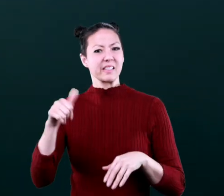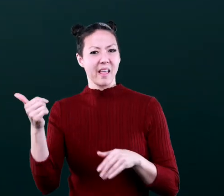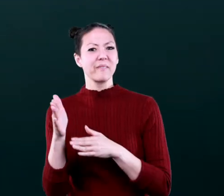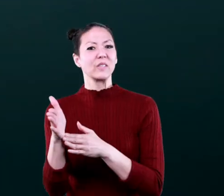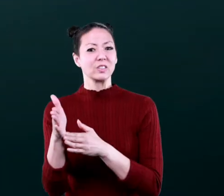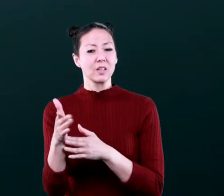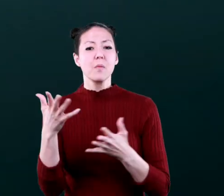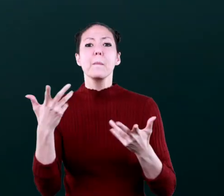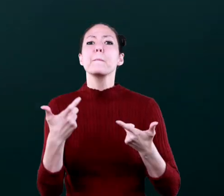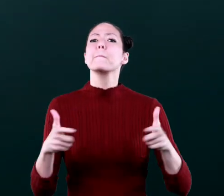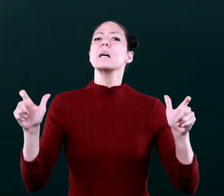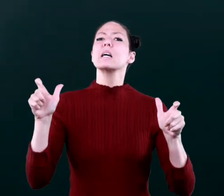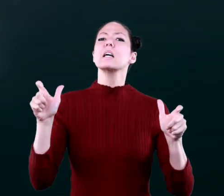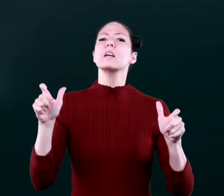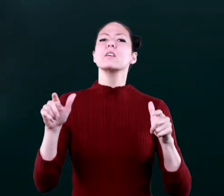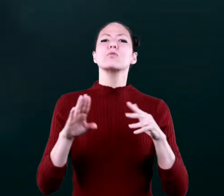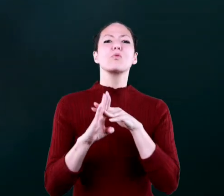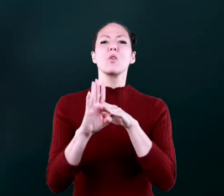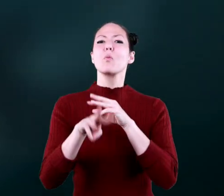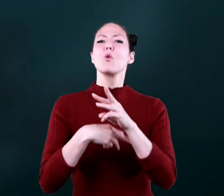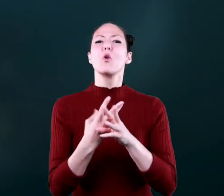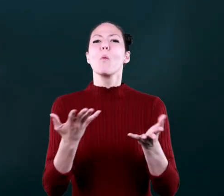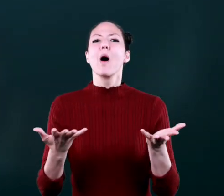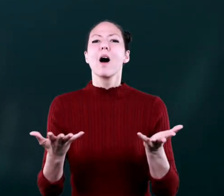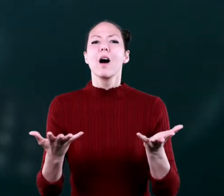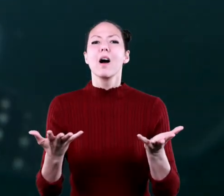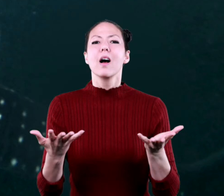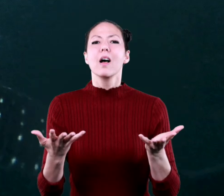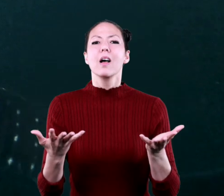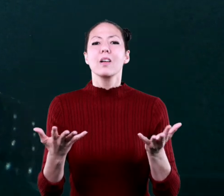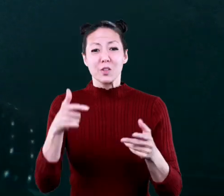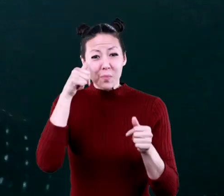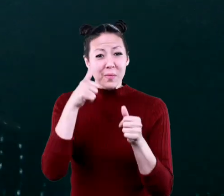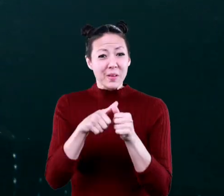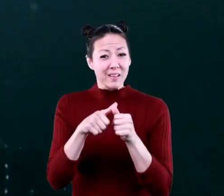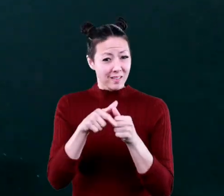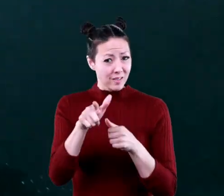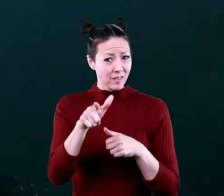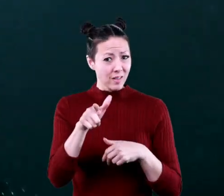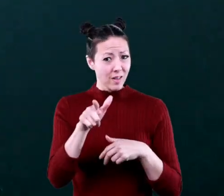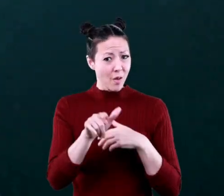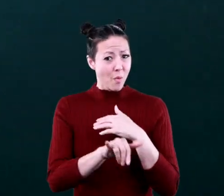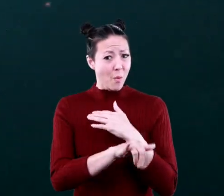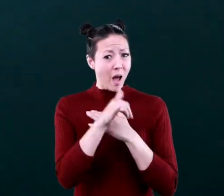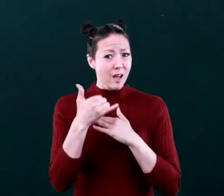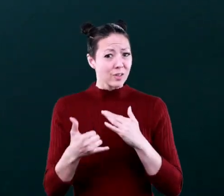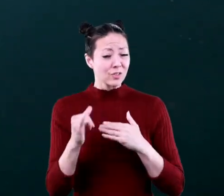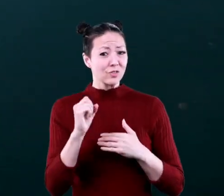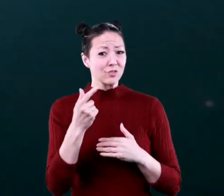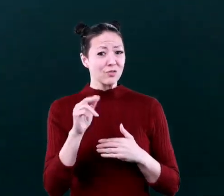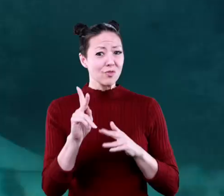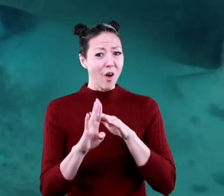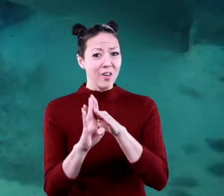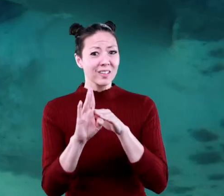is the biggest shark in the world? Did you remember it was the whale shark?